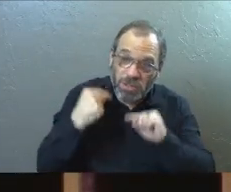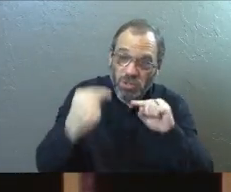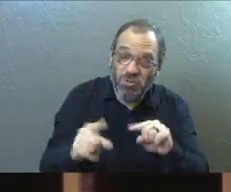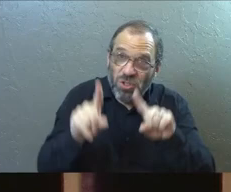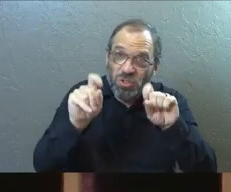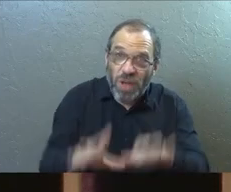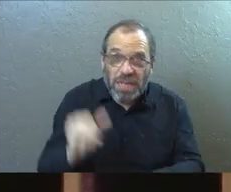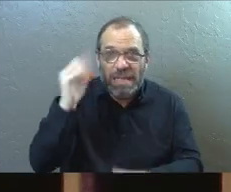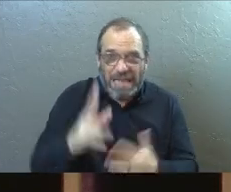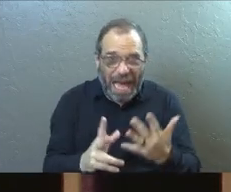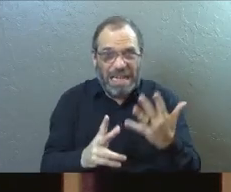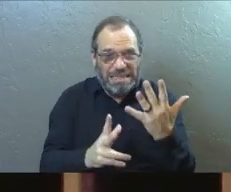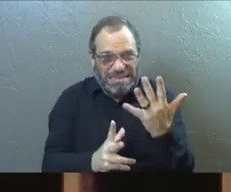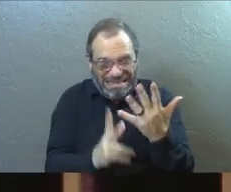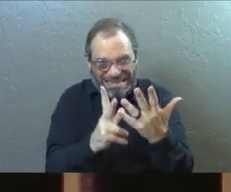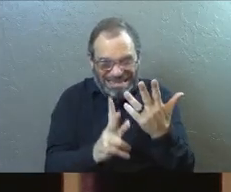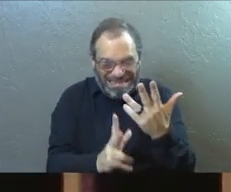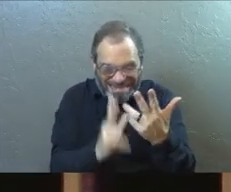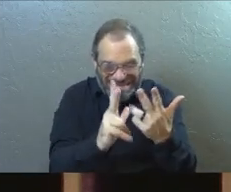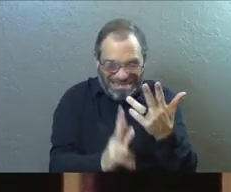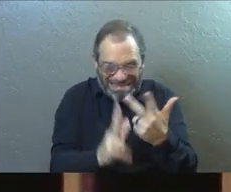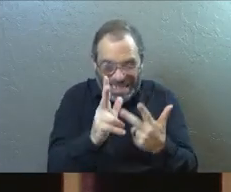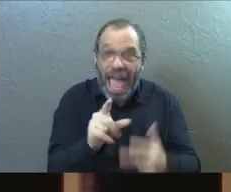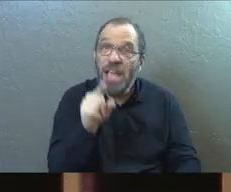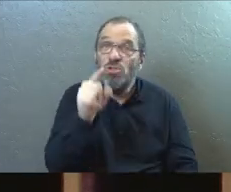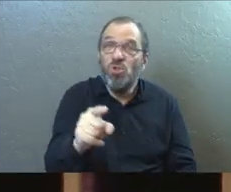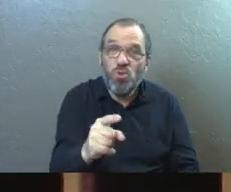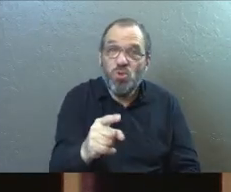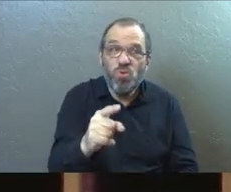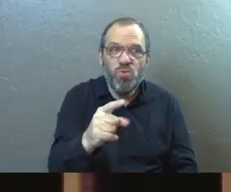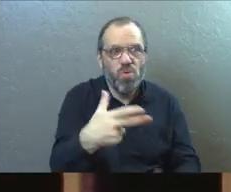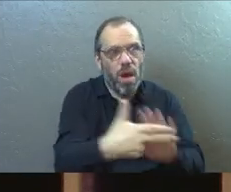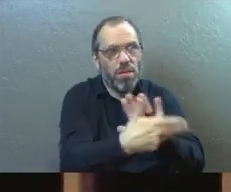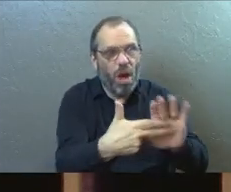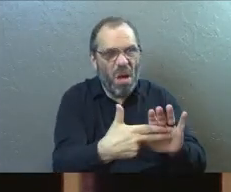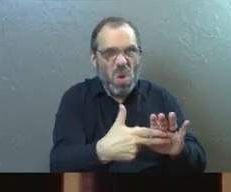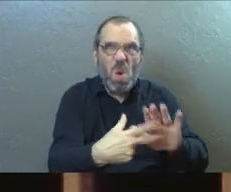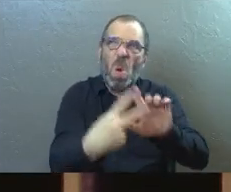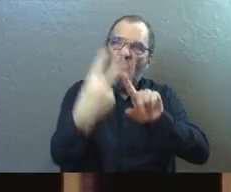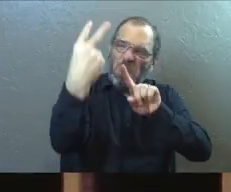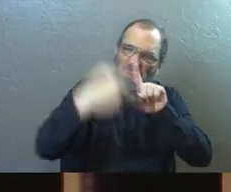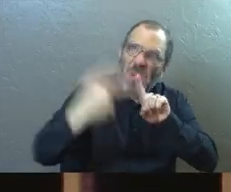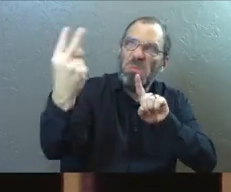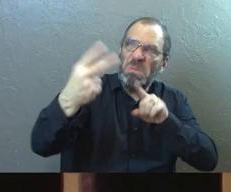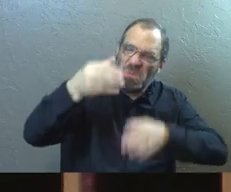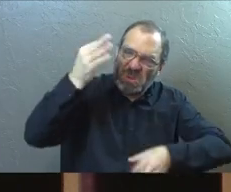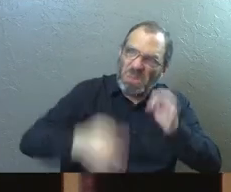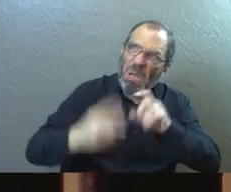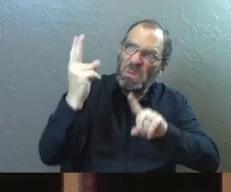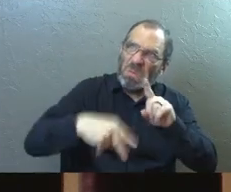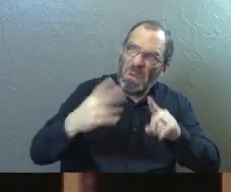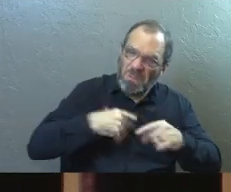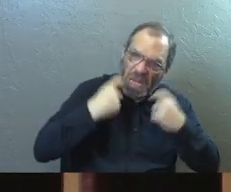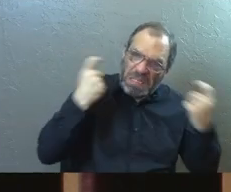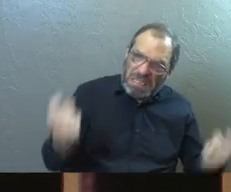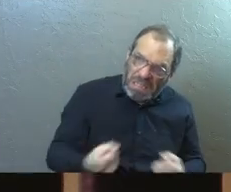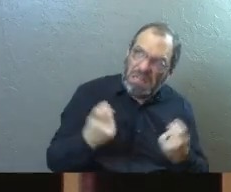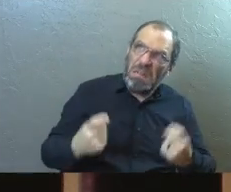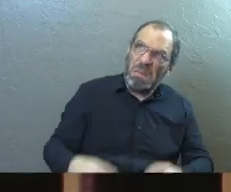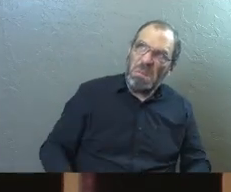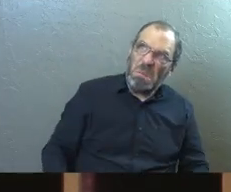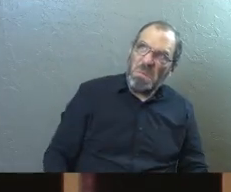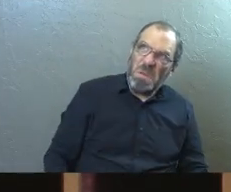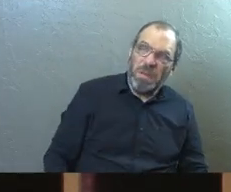And God's been doing some pruning. And you have mistaken it for judgment. For some sin that was in your life.